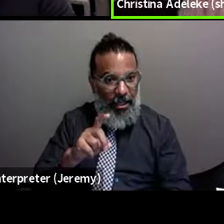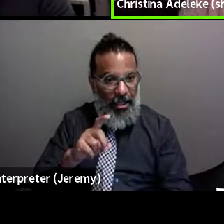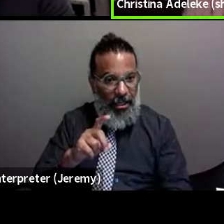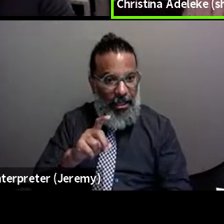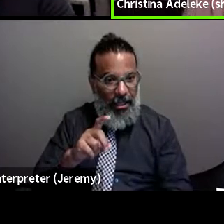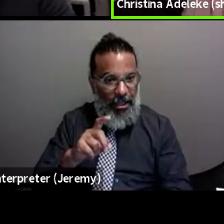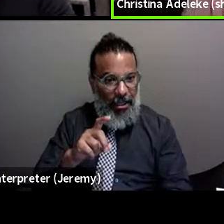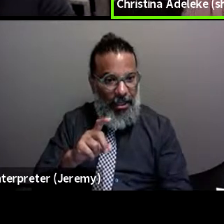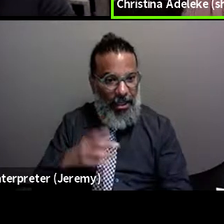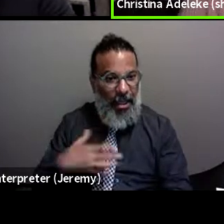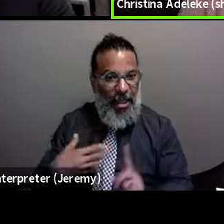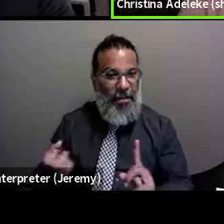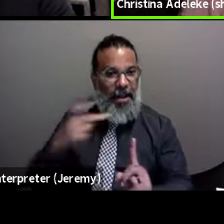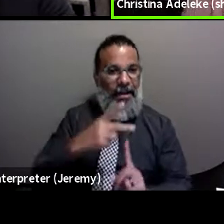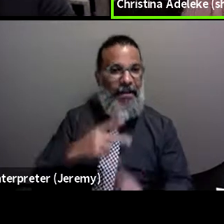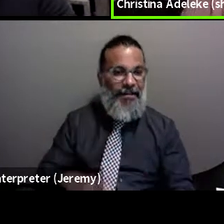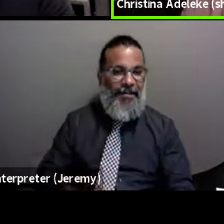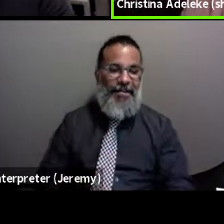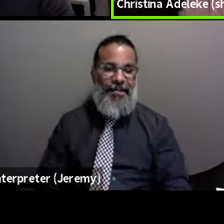I think I'm back.